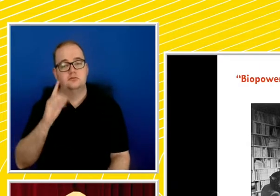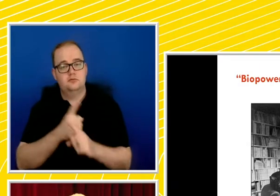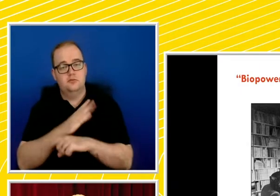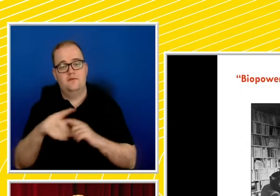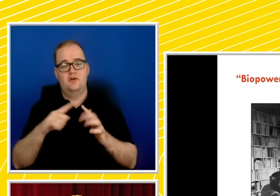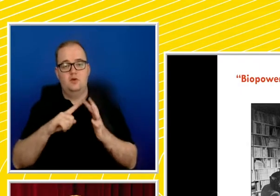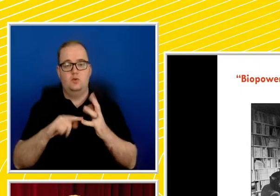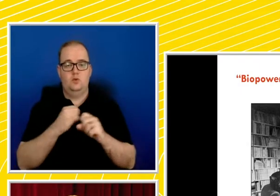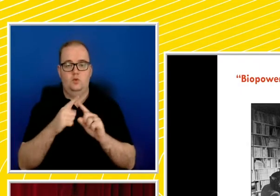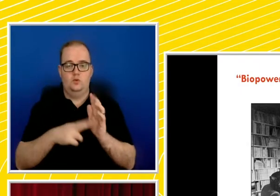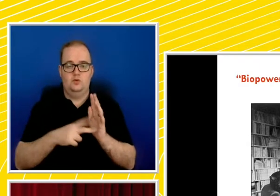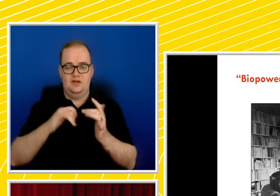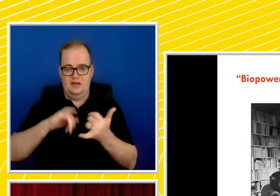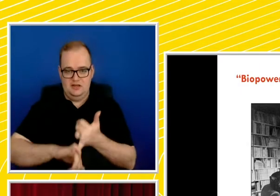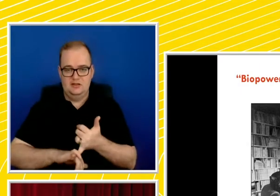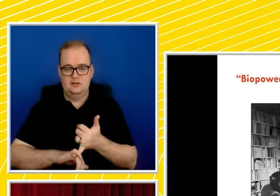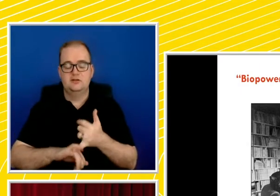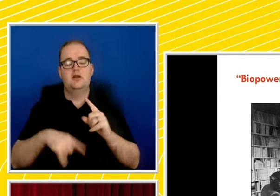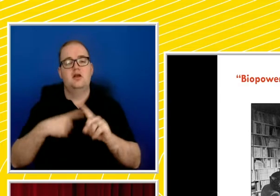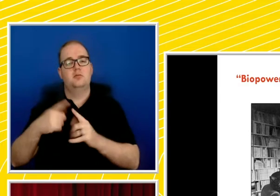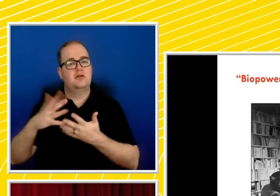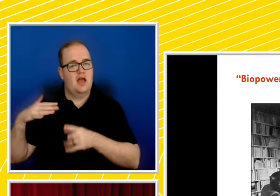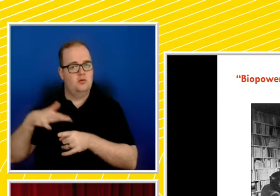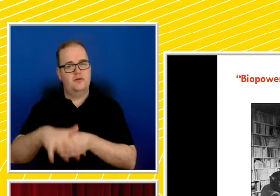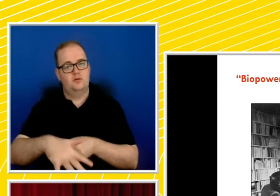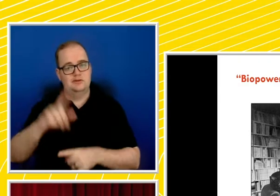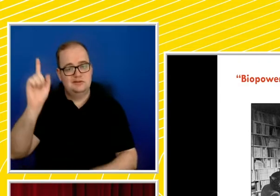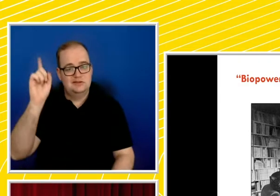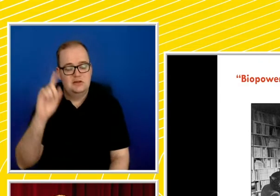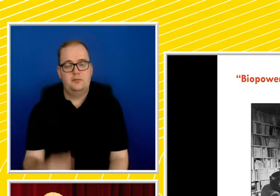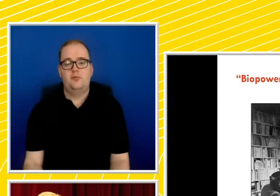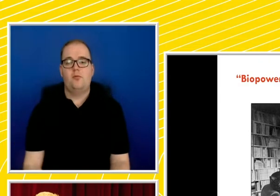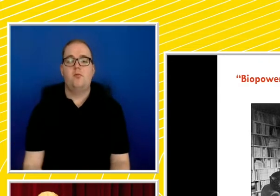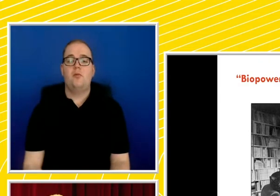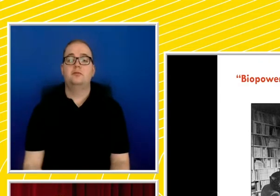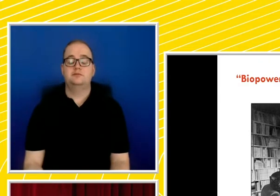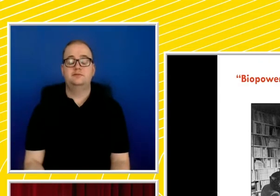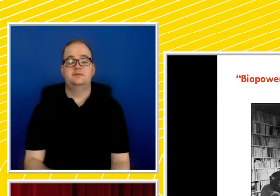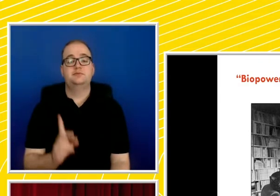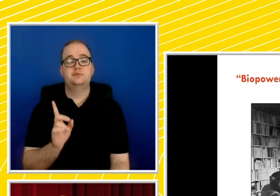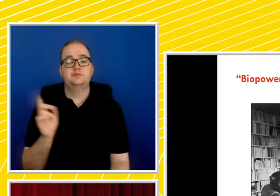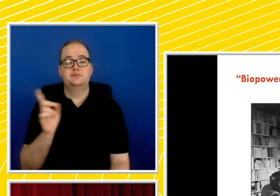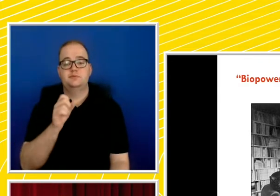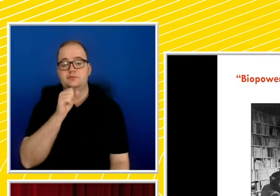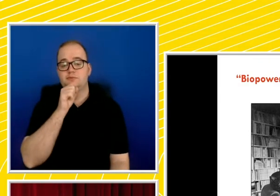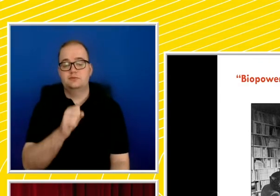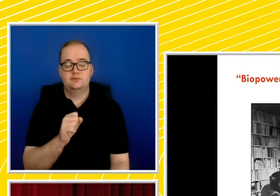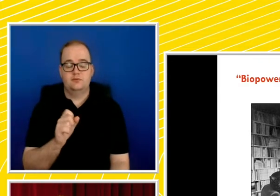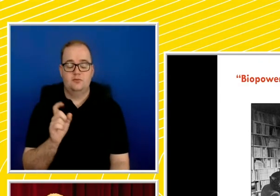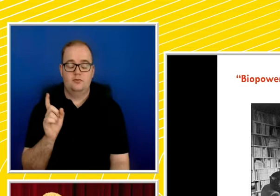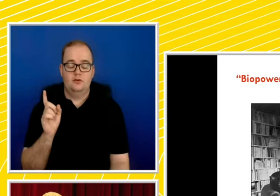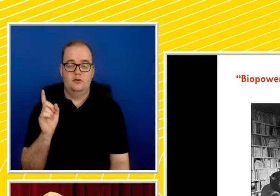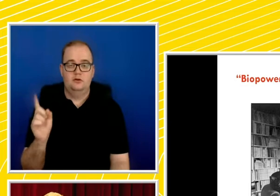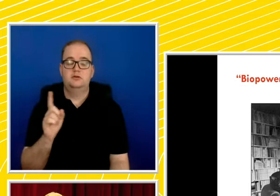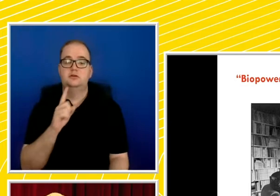the power that it exerts in the modern state. So in Foucault's formulation, discursive power resides in institutions and professions